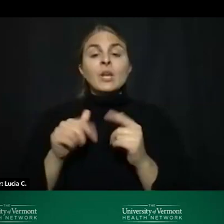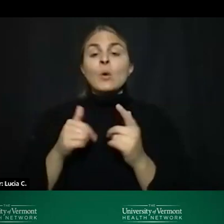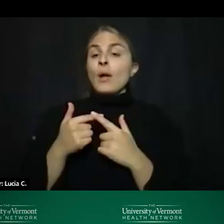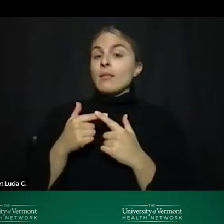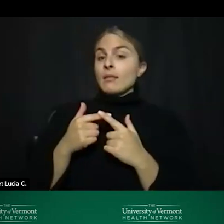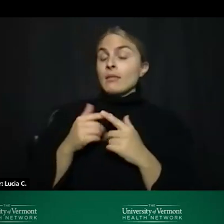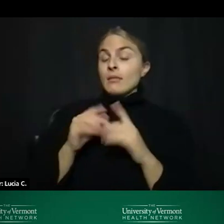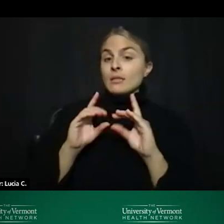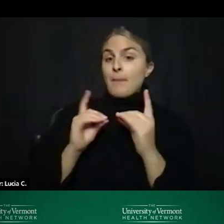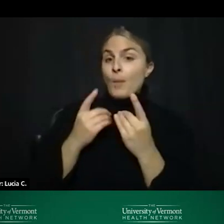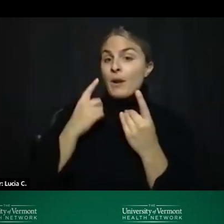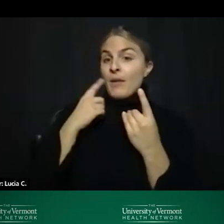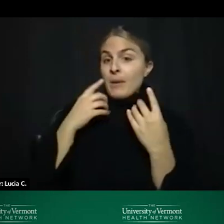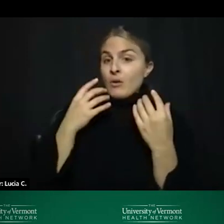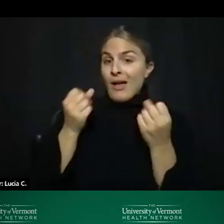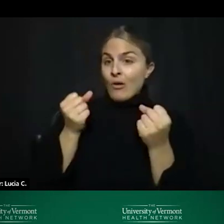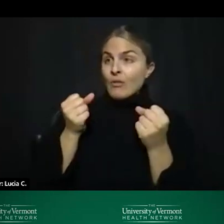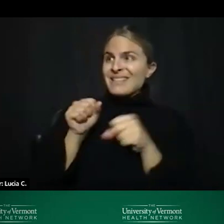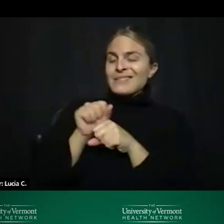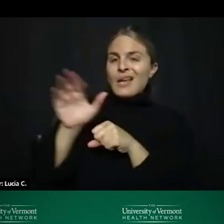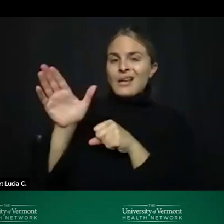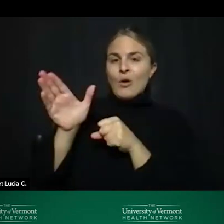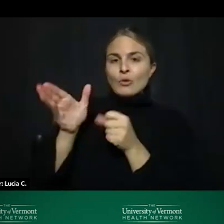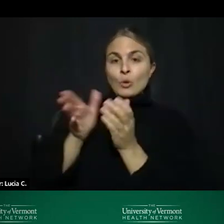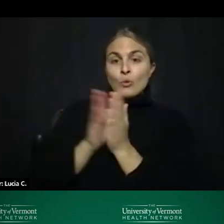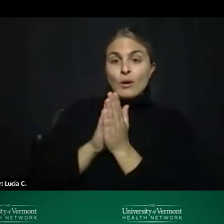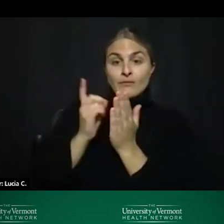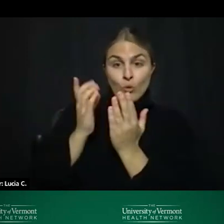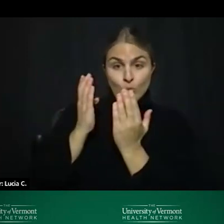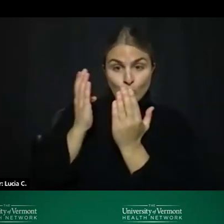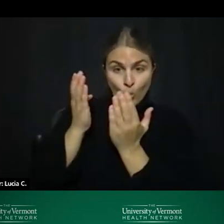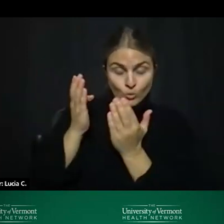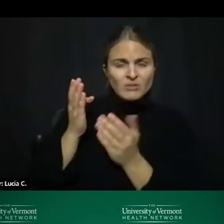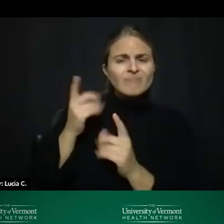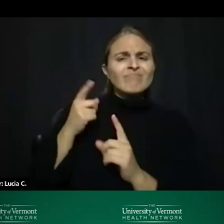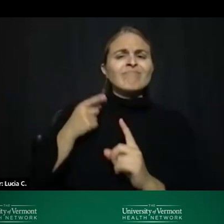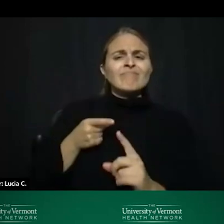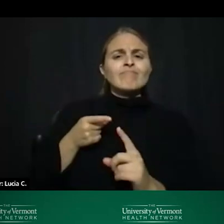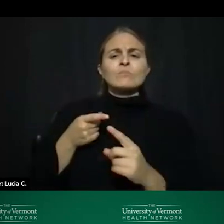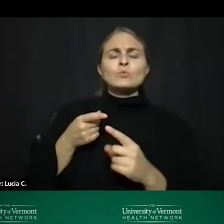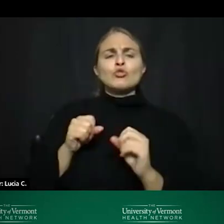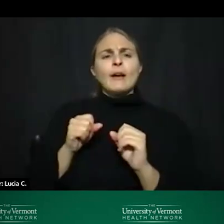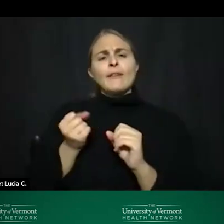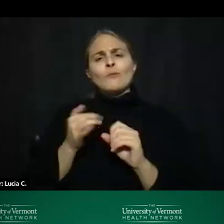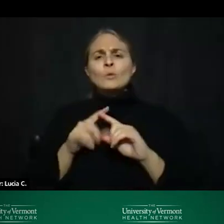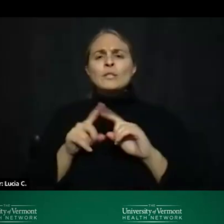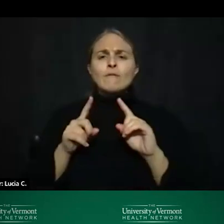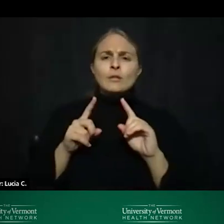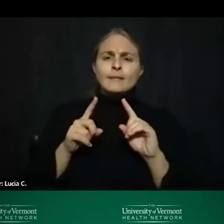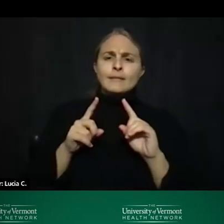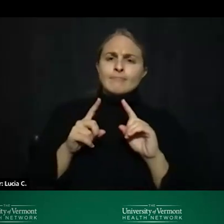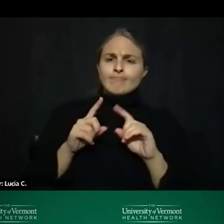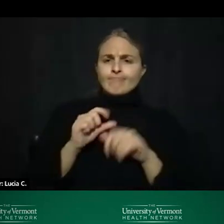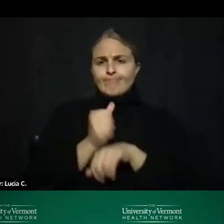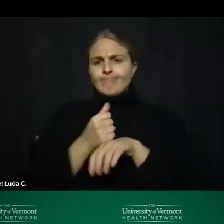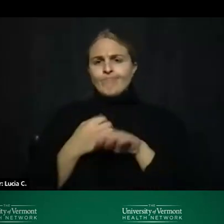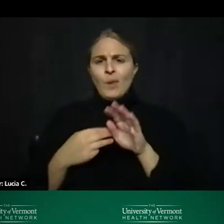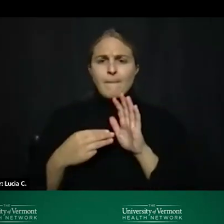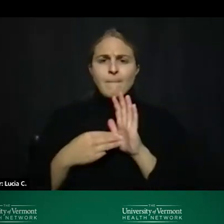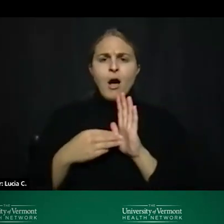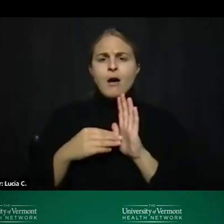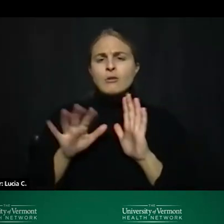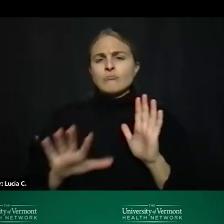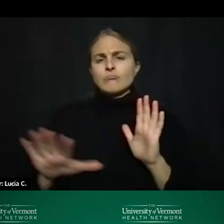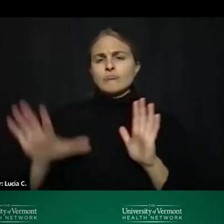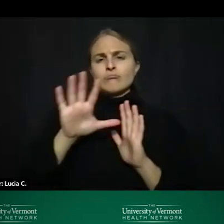health uh put out the request for proposal the intention was to try a few different models across the state to figure out